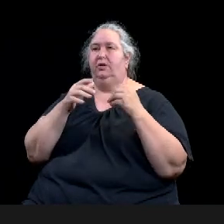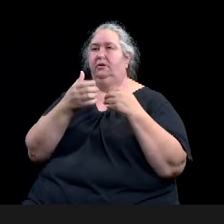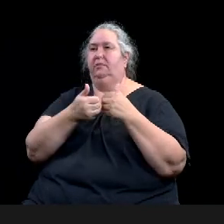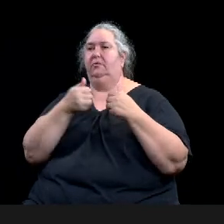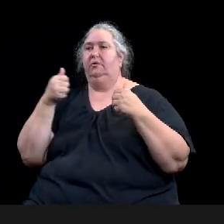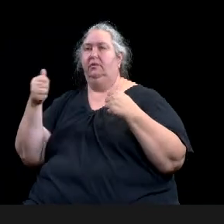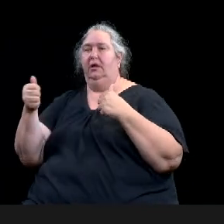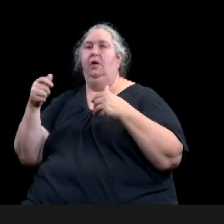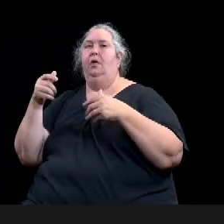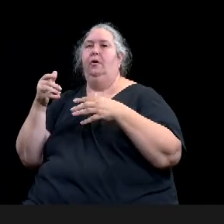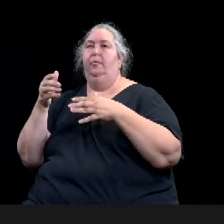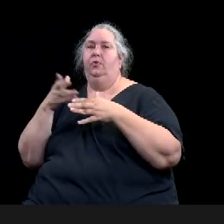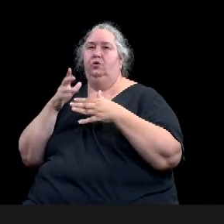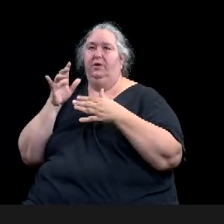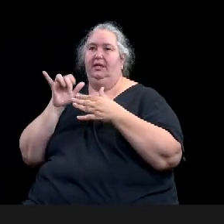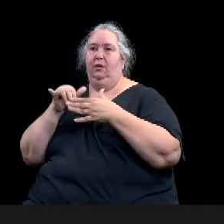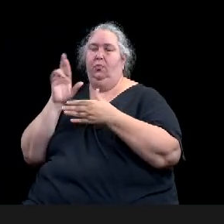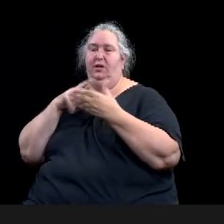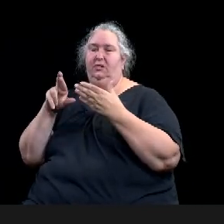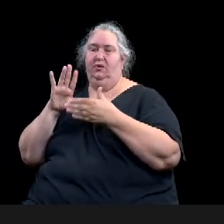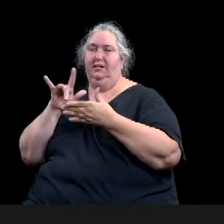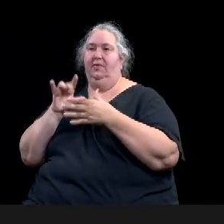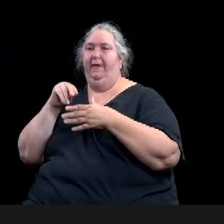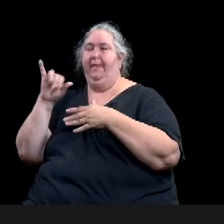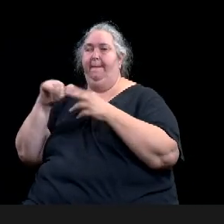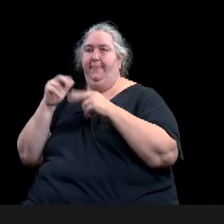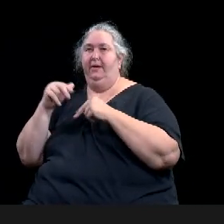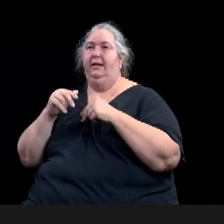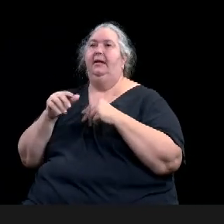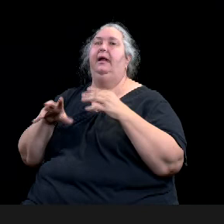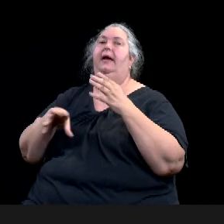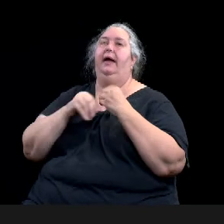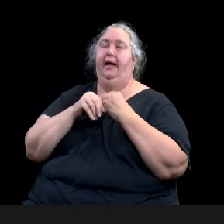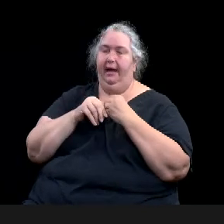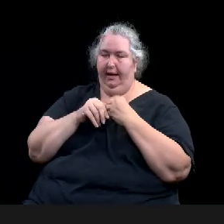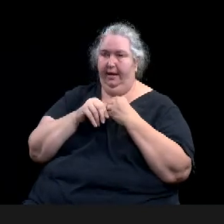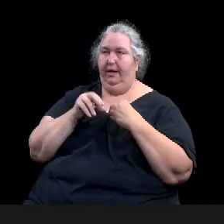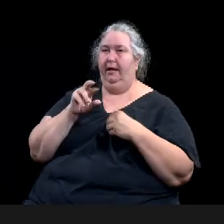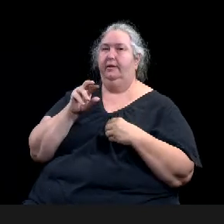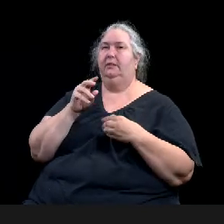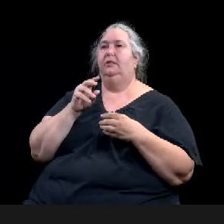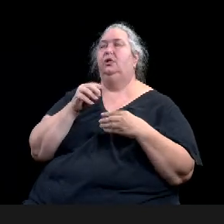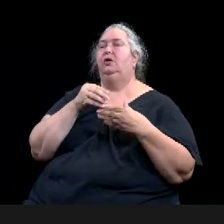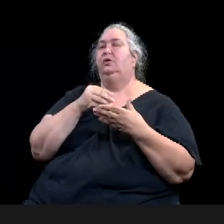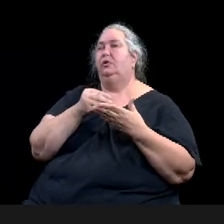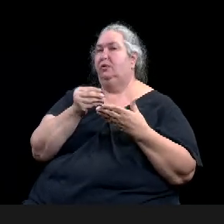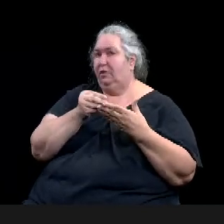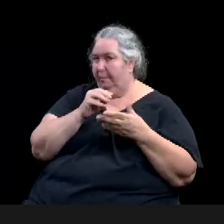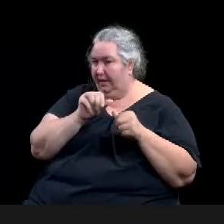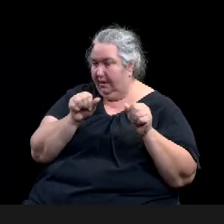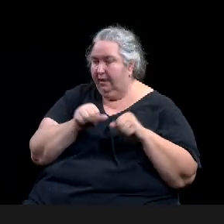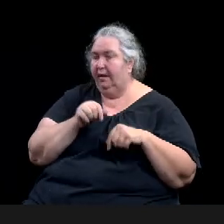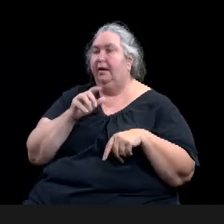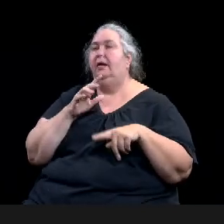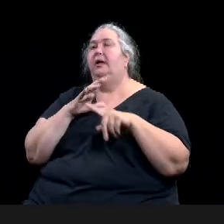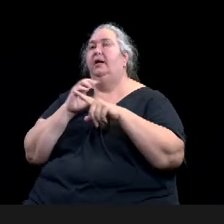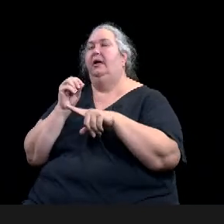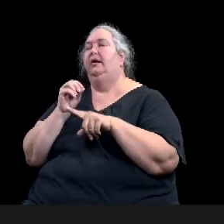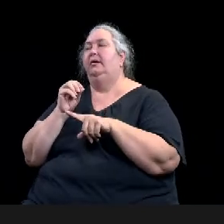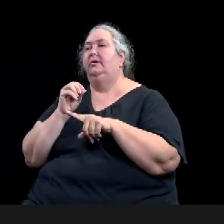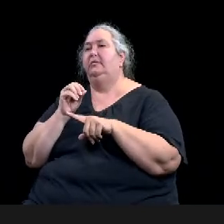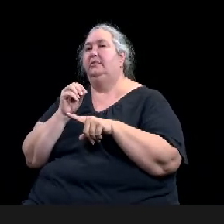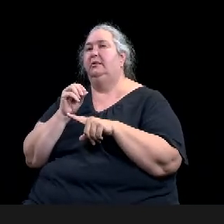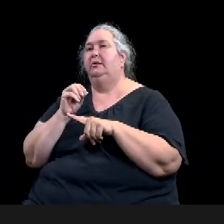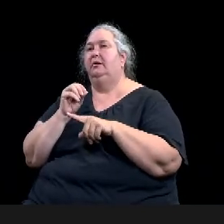up front, add a retail storage and add school group meeting area in that new building, as well as elevator and